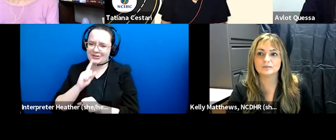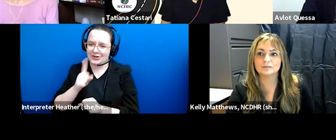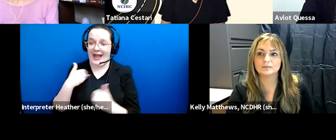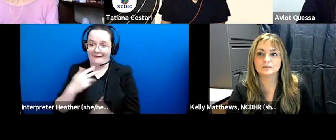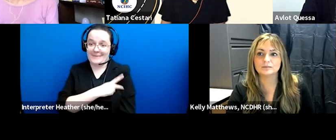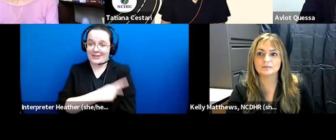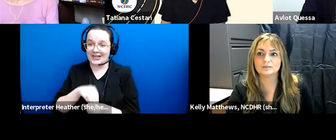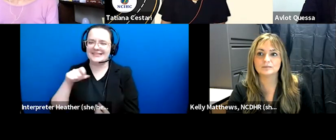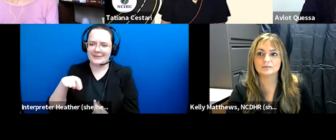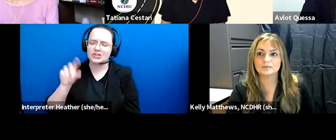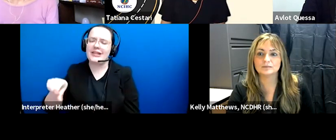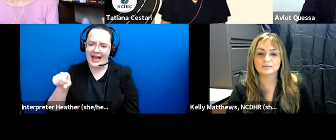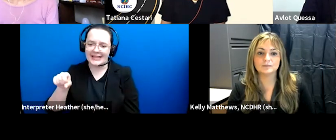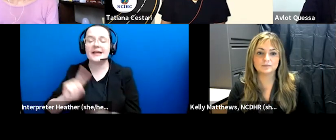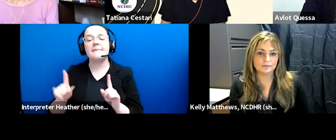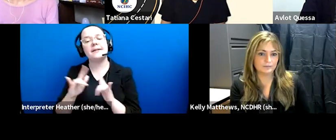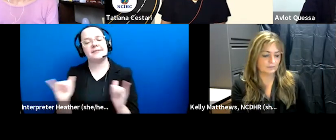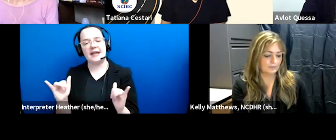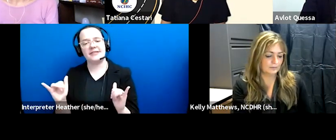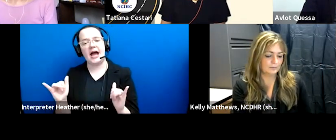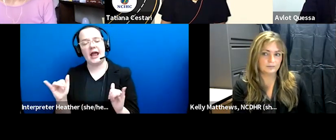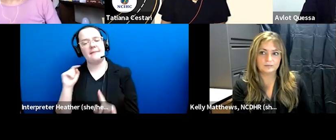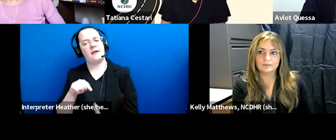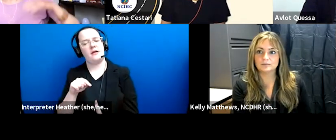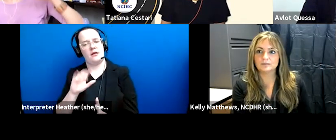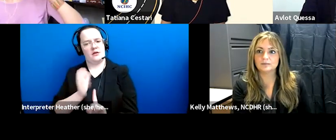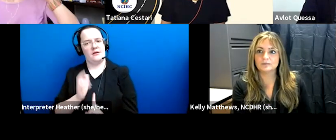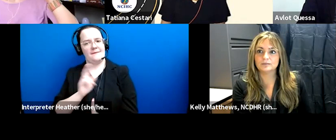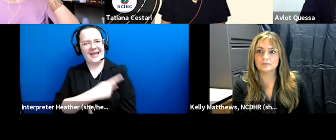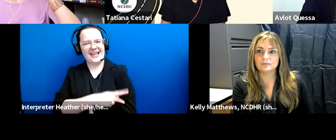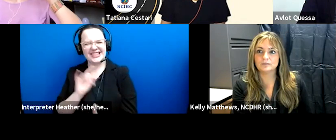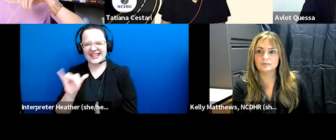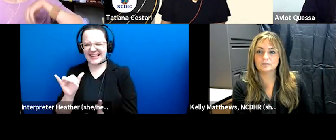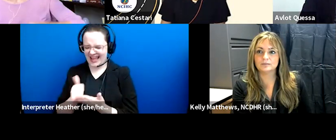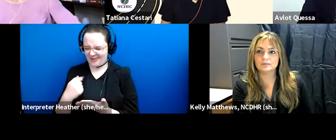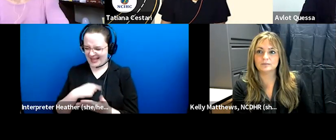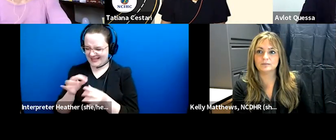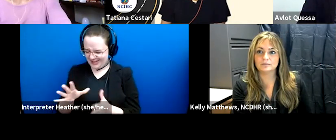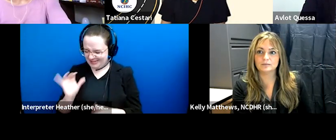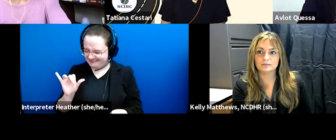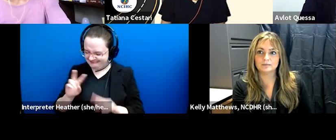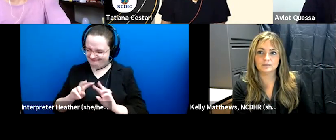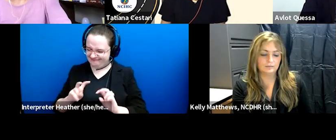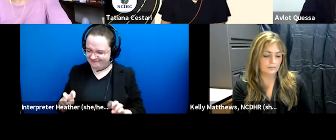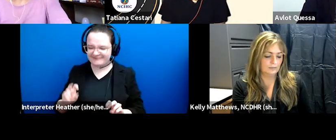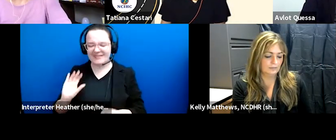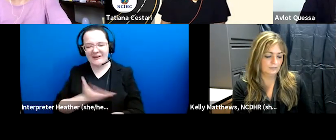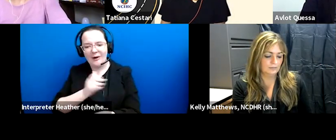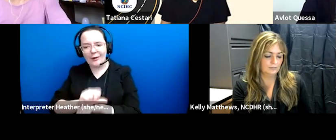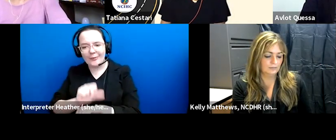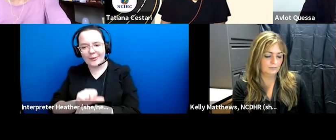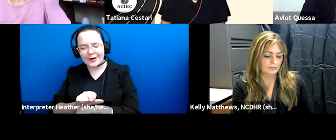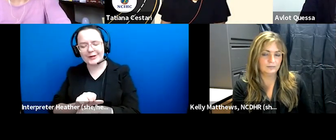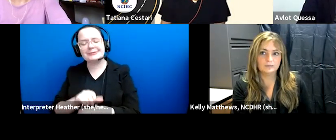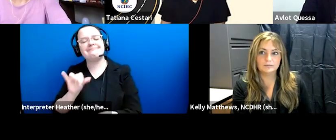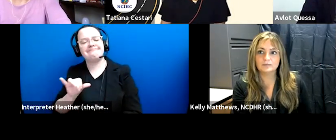that um they they they recenter us as interpreters in our in our work and help us